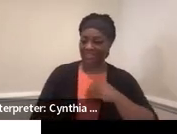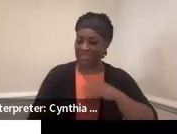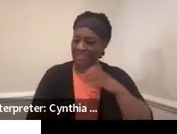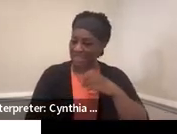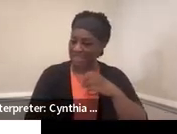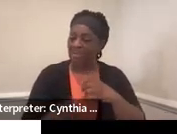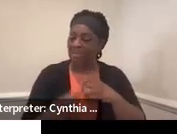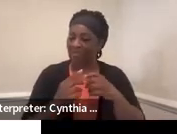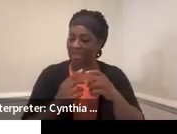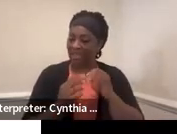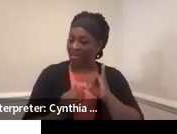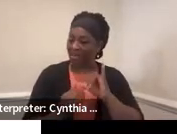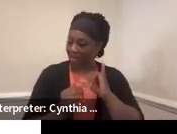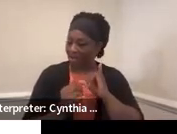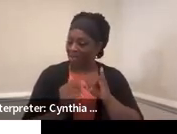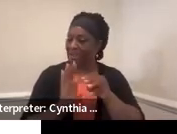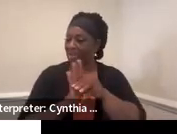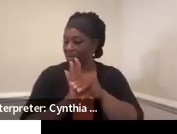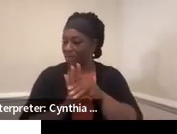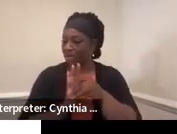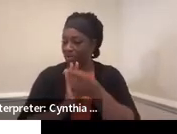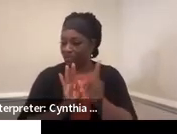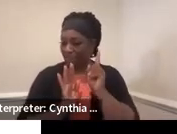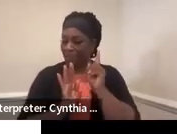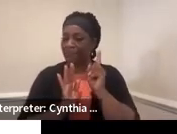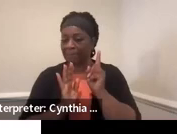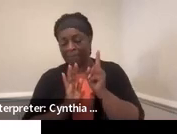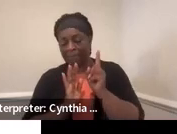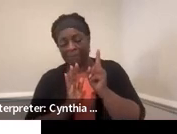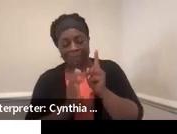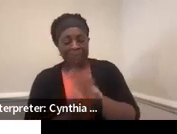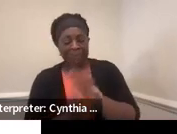arguably the most time with during any given week.